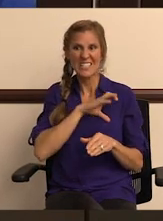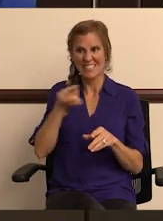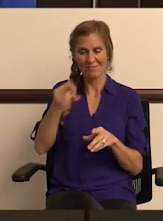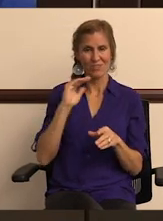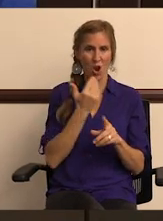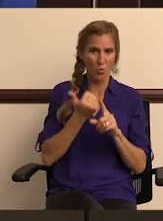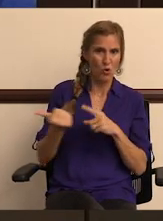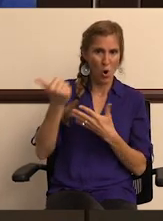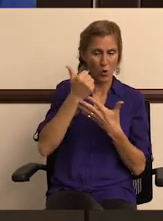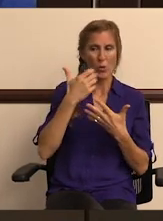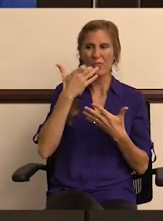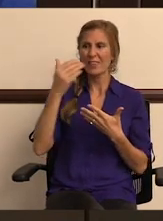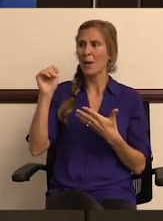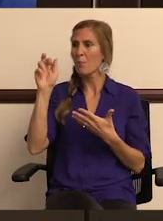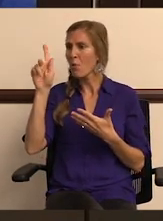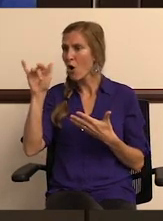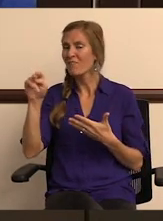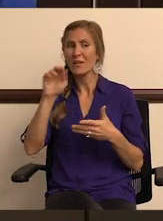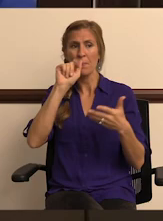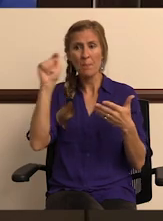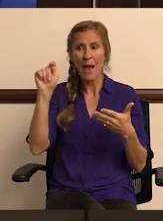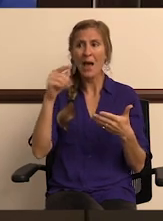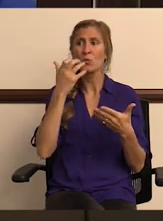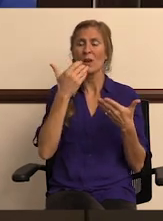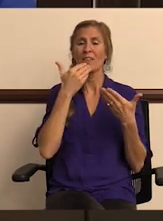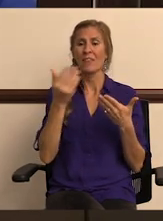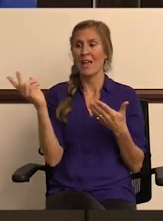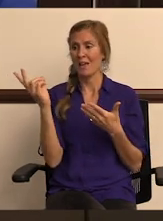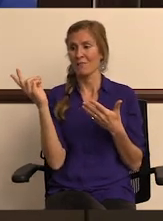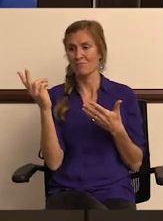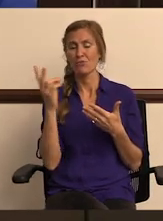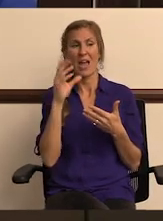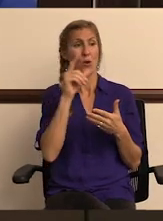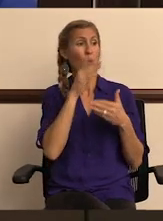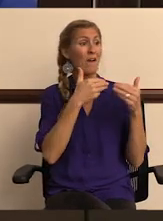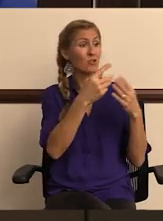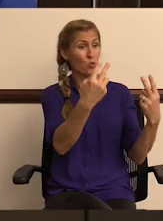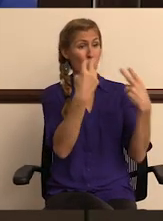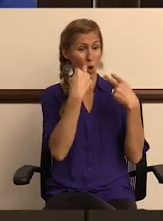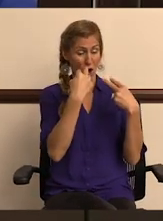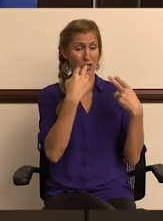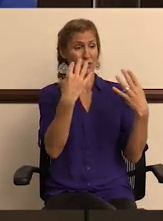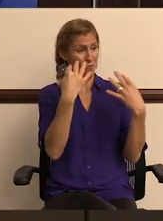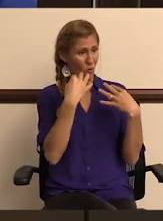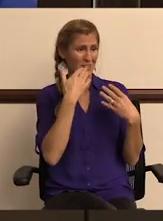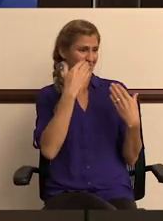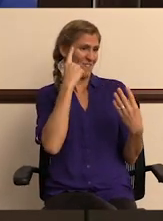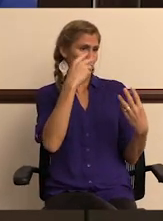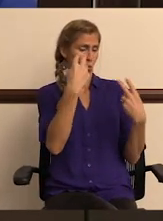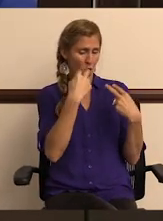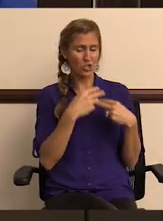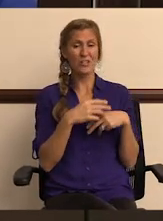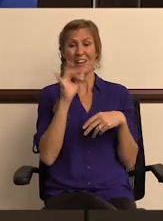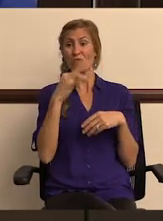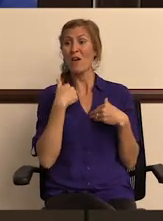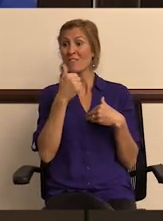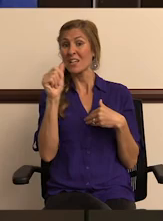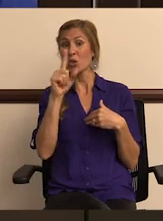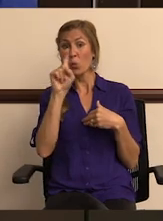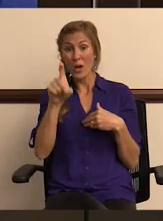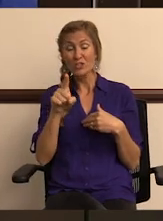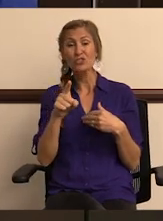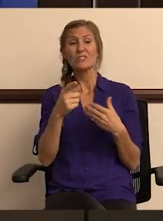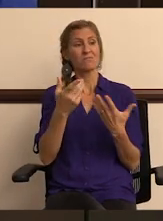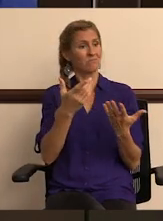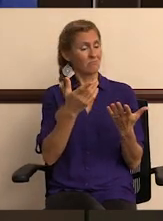community and making our citizens our priority. And I want to thank you, Marvin and Matt. want to thank, again, everyone who is watching this or will watch it. And if